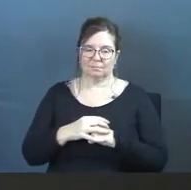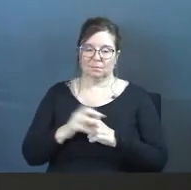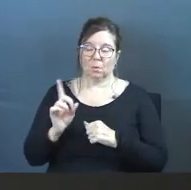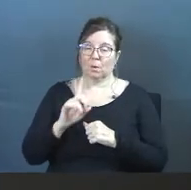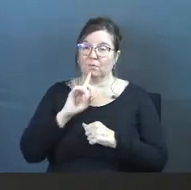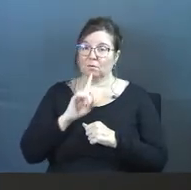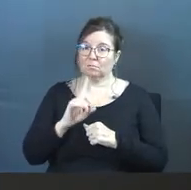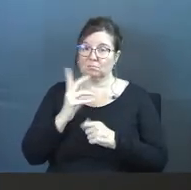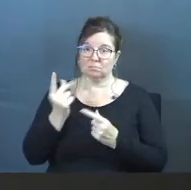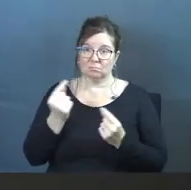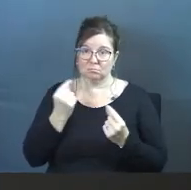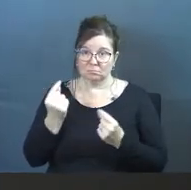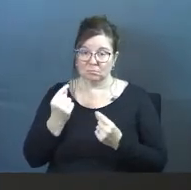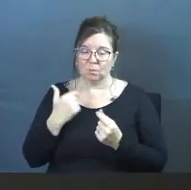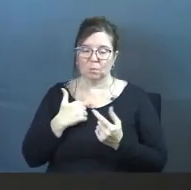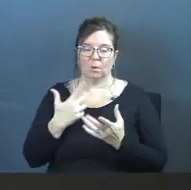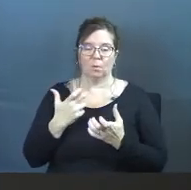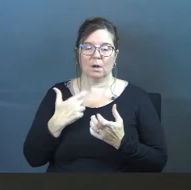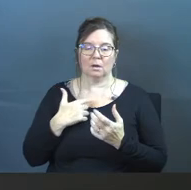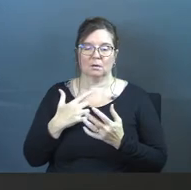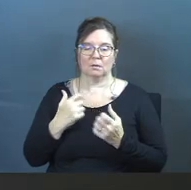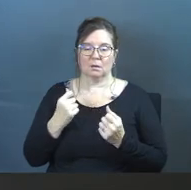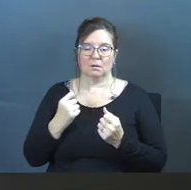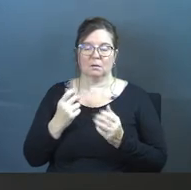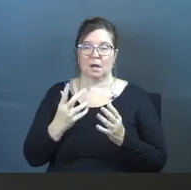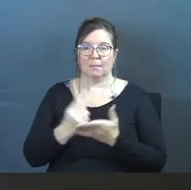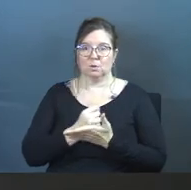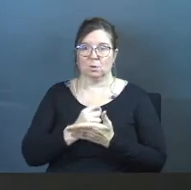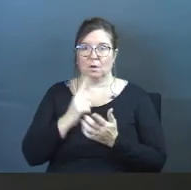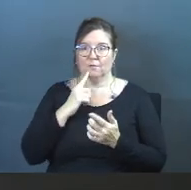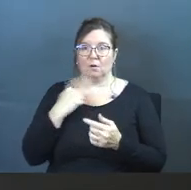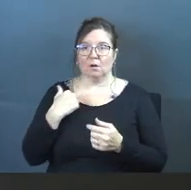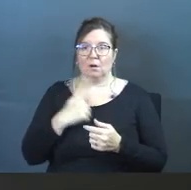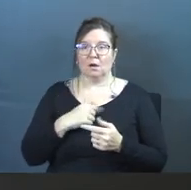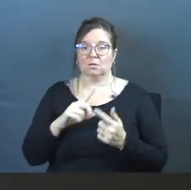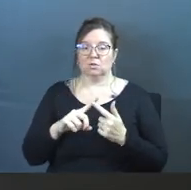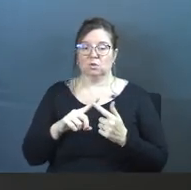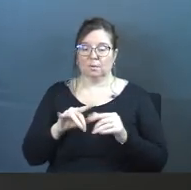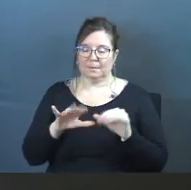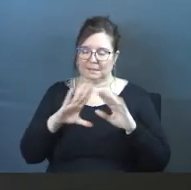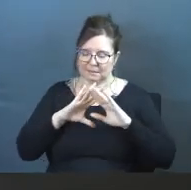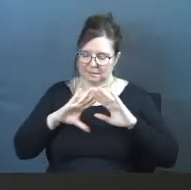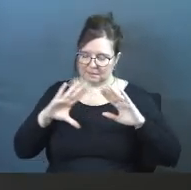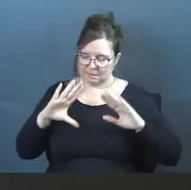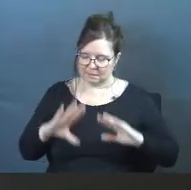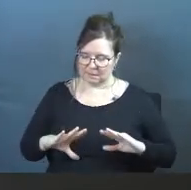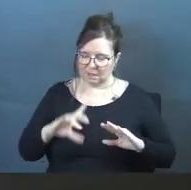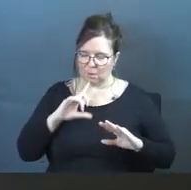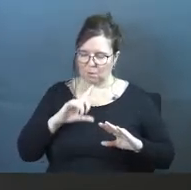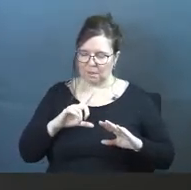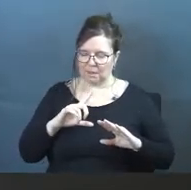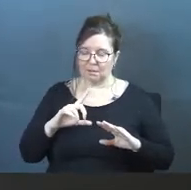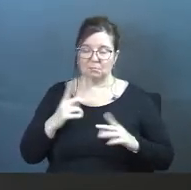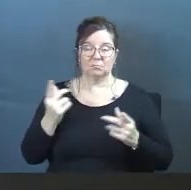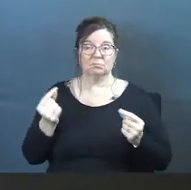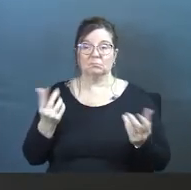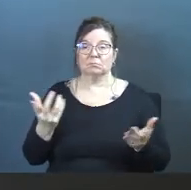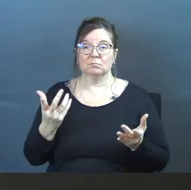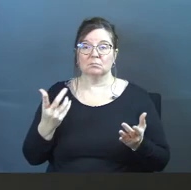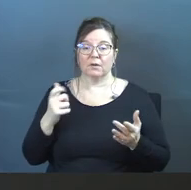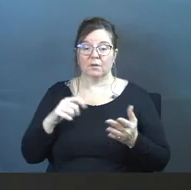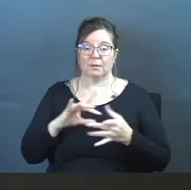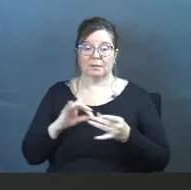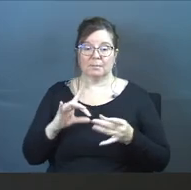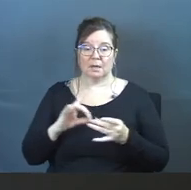wherever you're at, we're just, I want to take just an opportunity for us just to be still and really the practical application